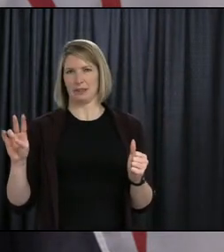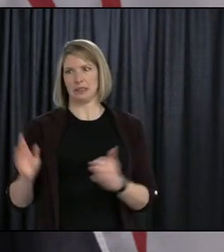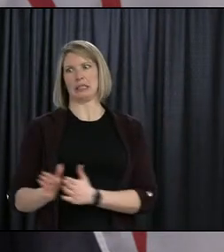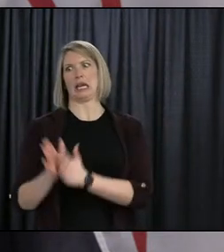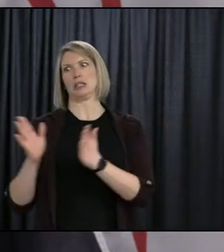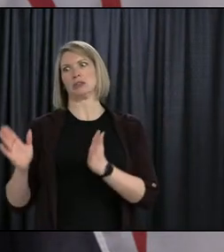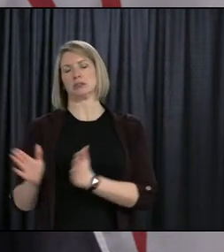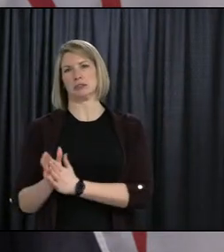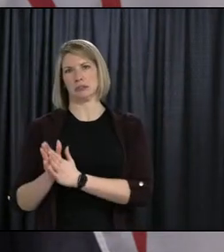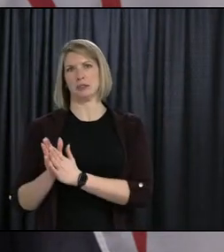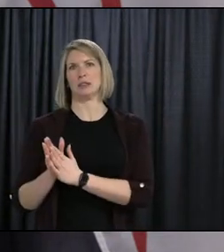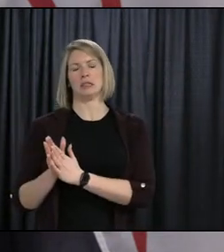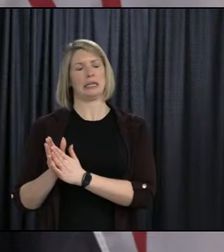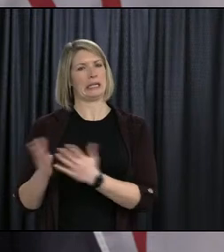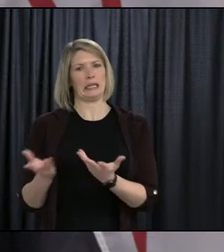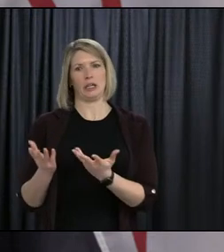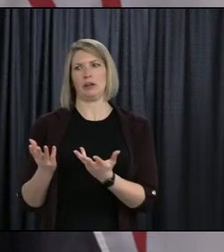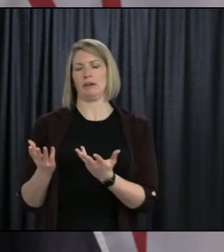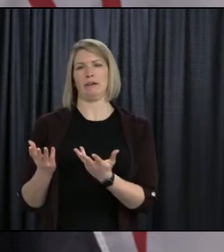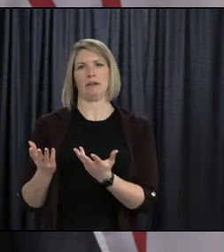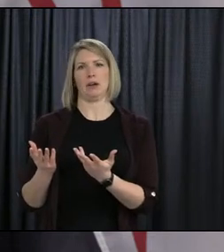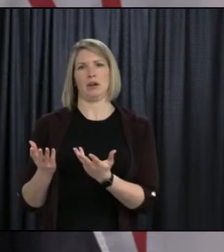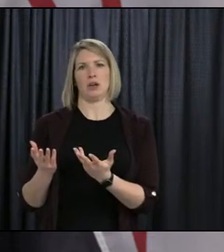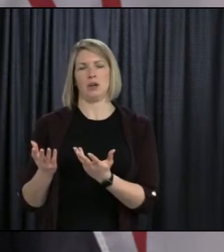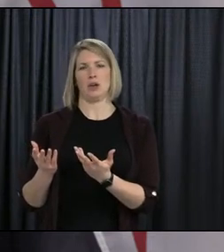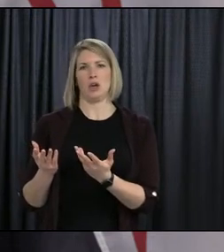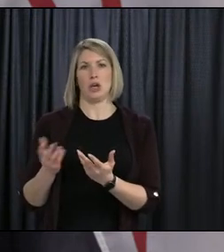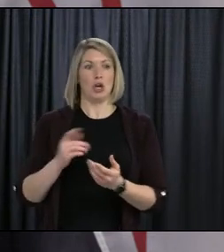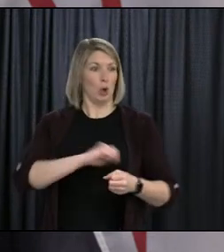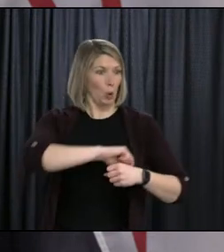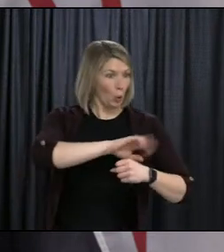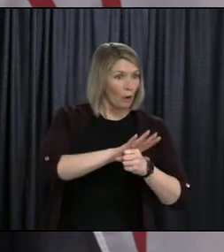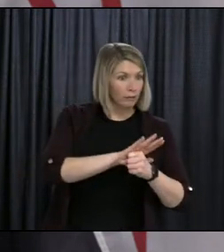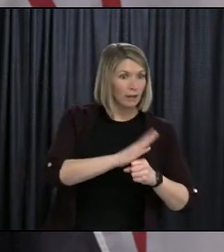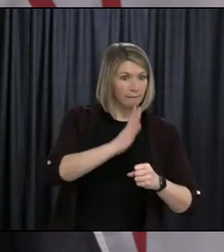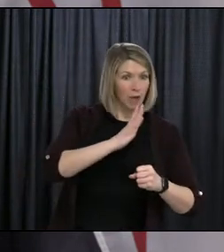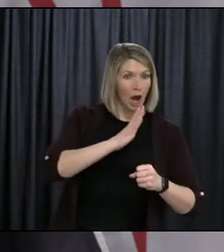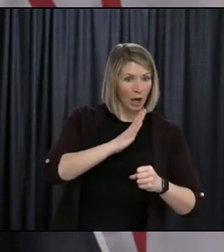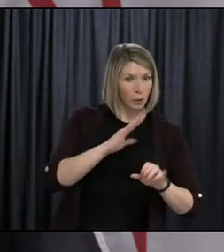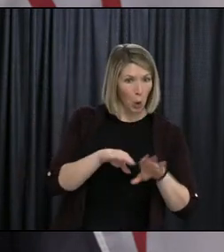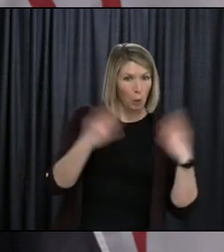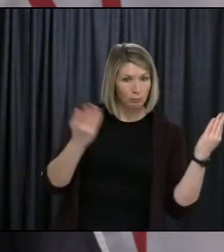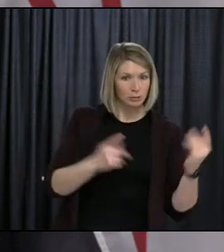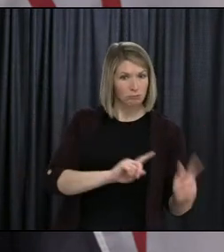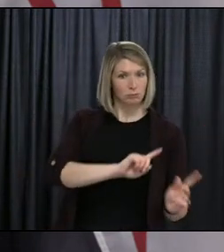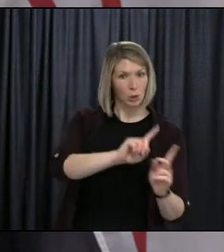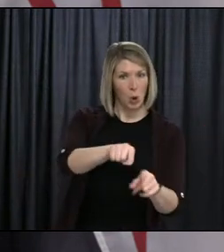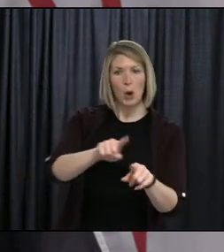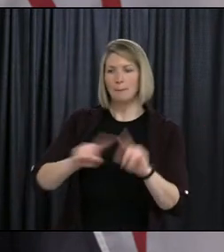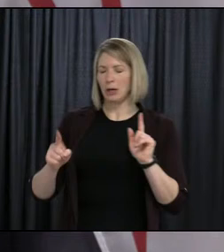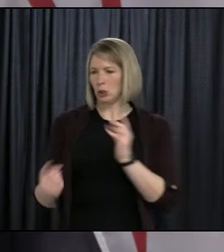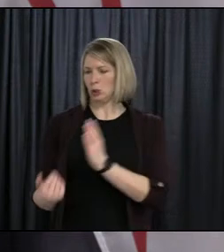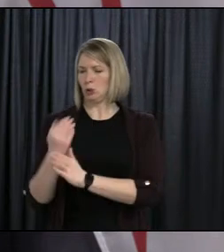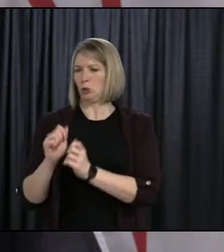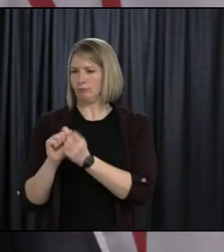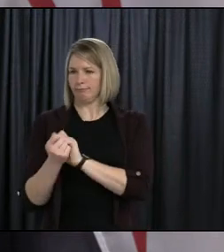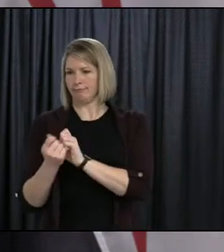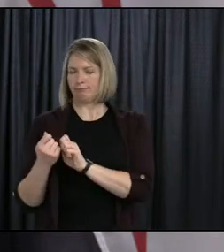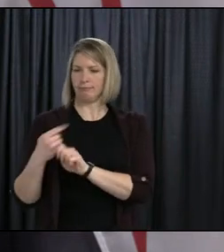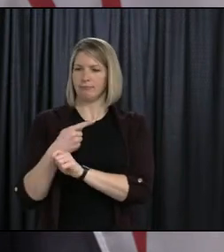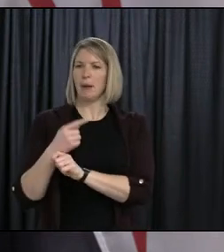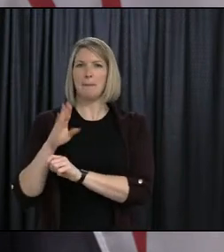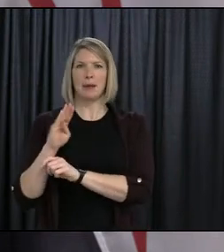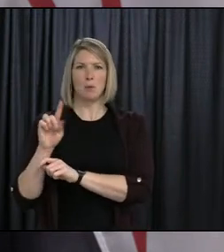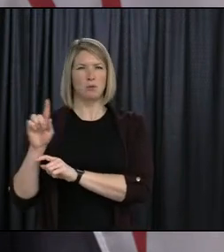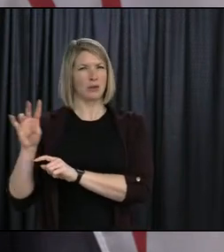That's the new variable that's been introduced is the variant. So we've just got to confirm that the health and safety measures are appropriate. And then we'll get back to the point